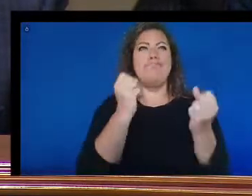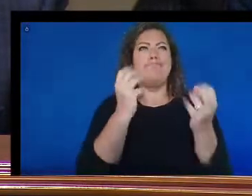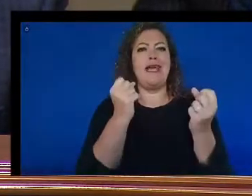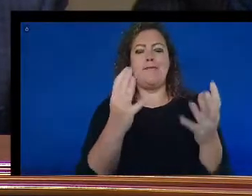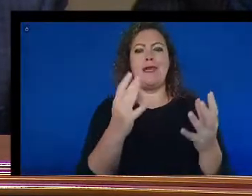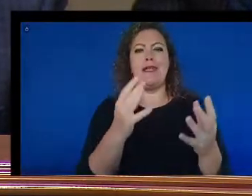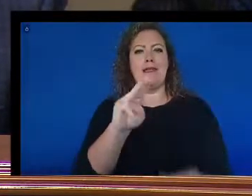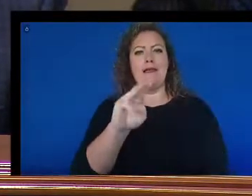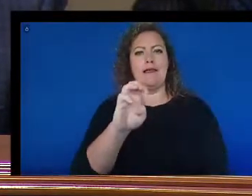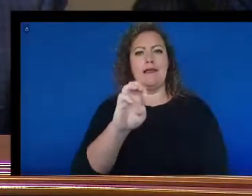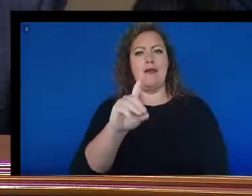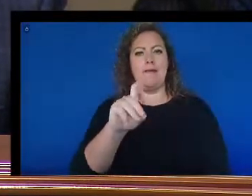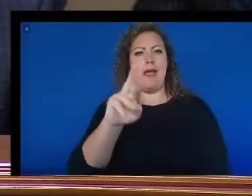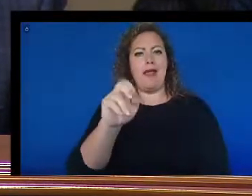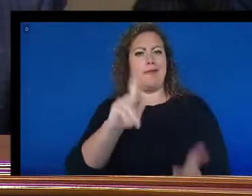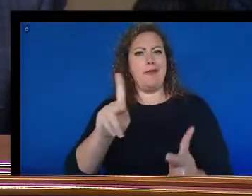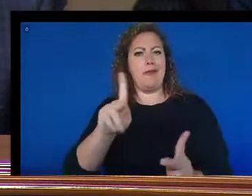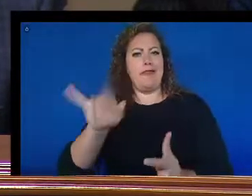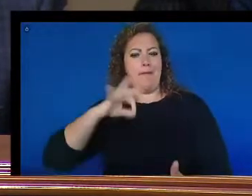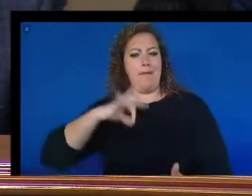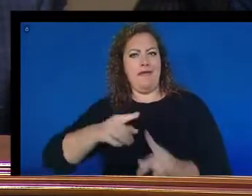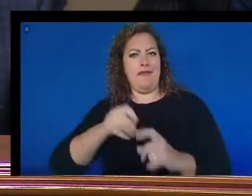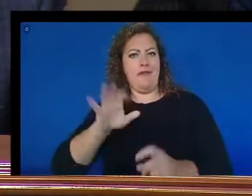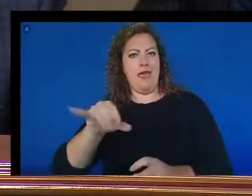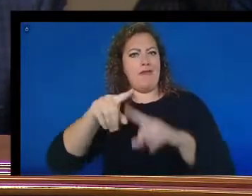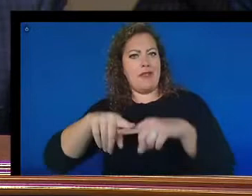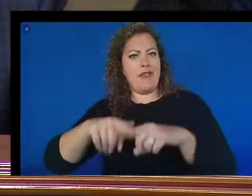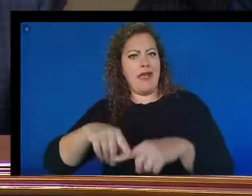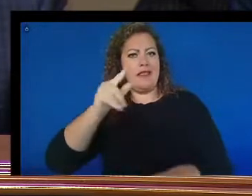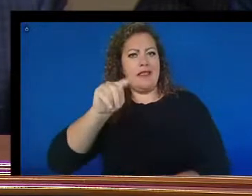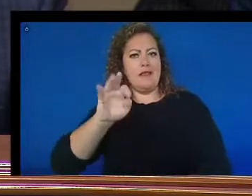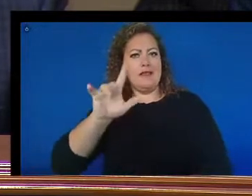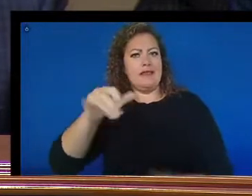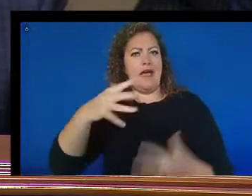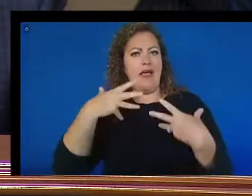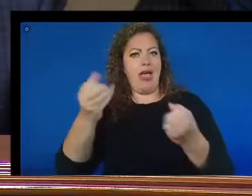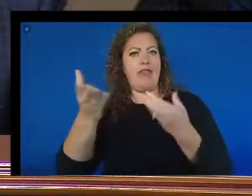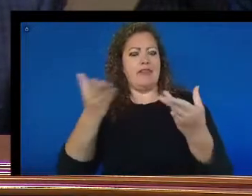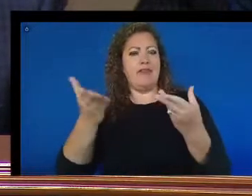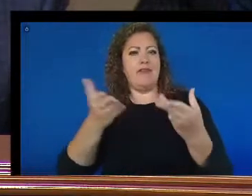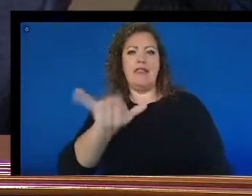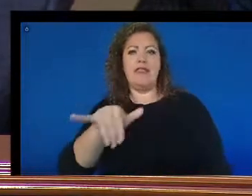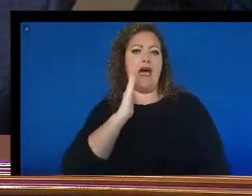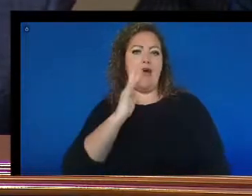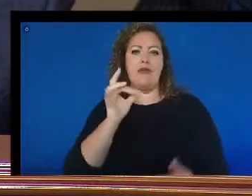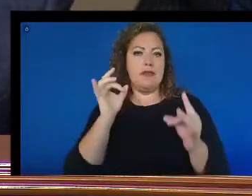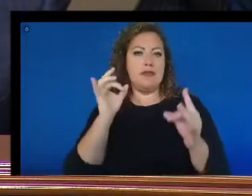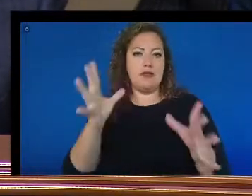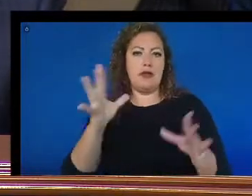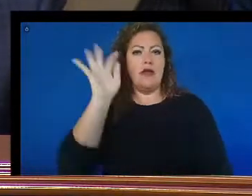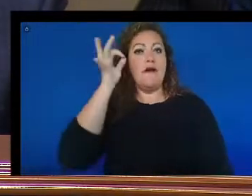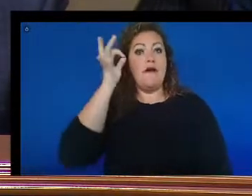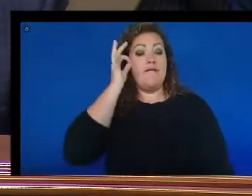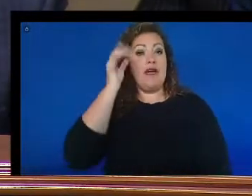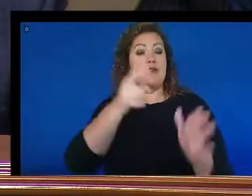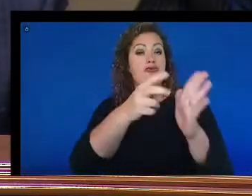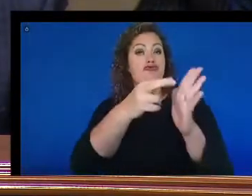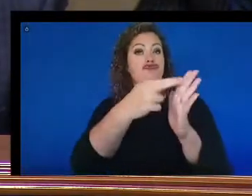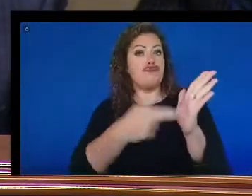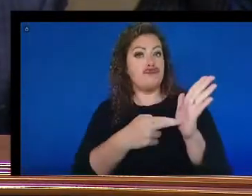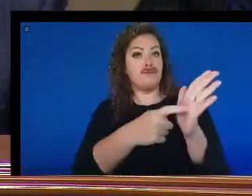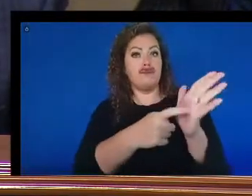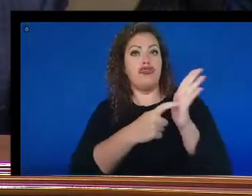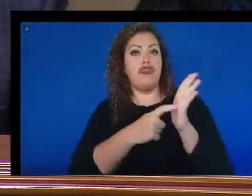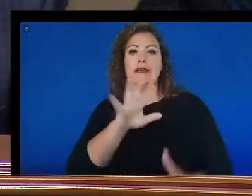beneficiaries and others who rely on telehealth services, that would be tragic. Federal regulations have not kept